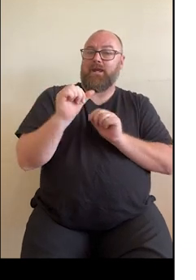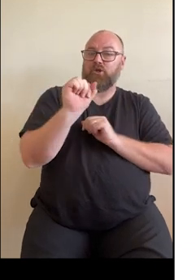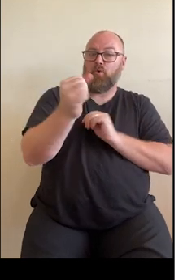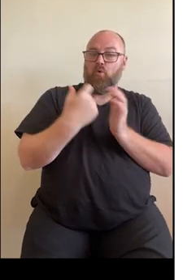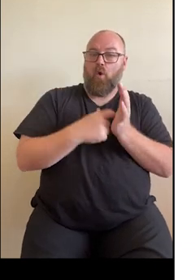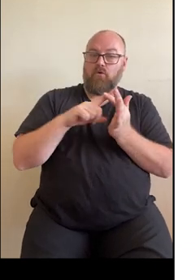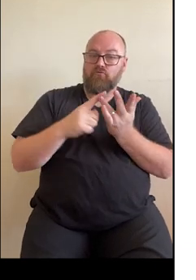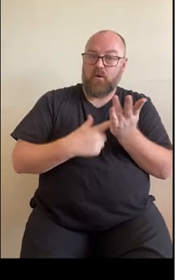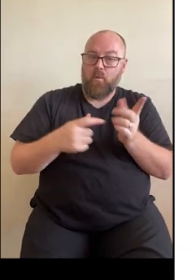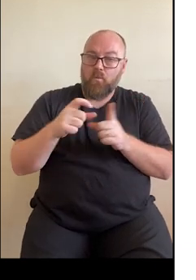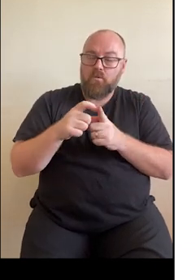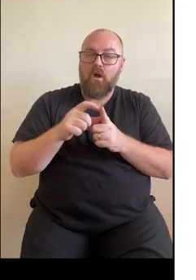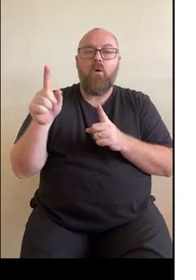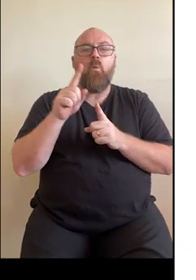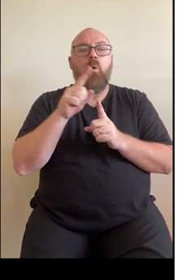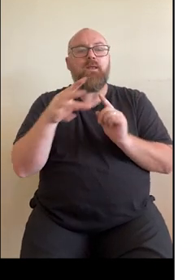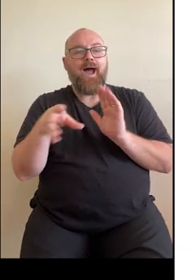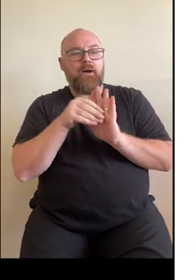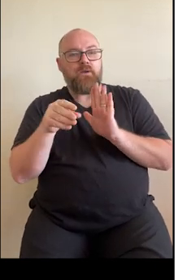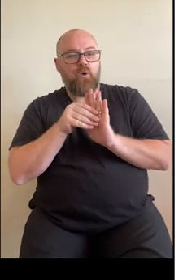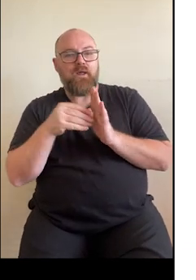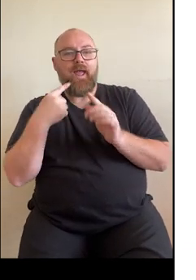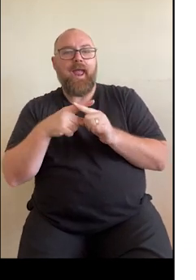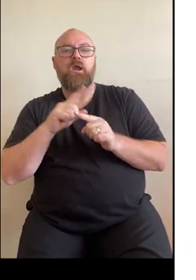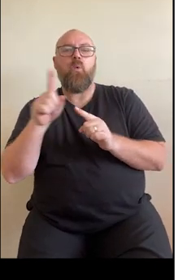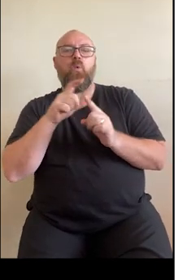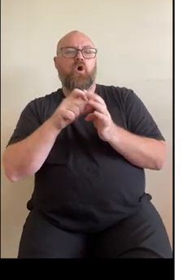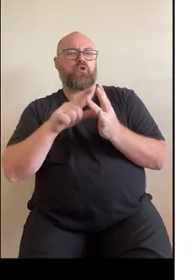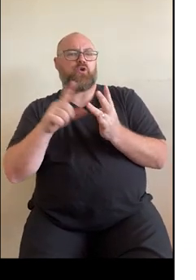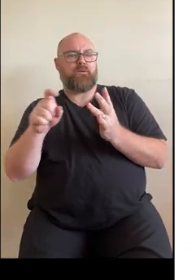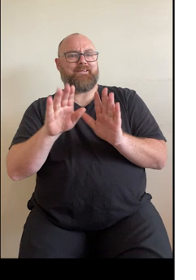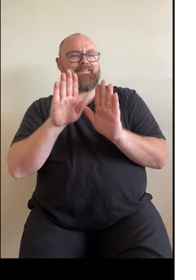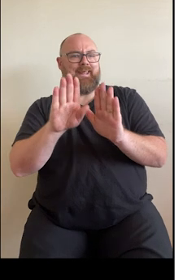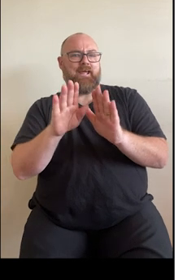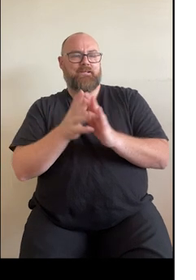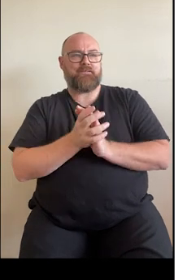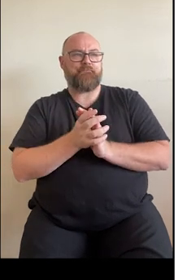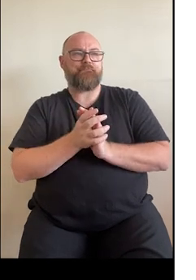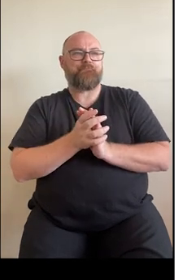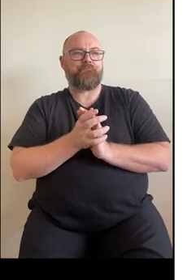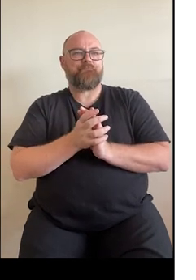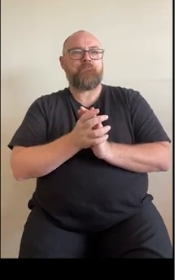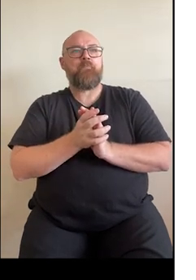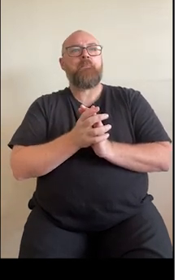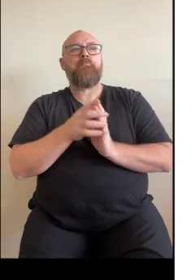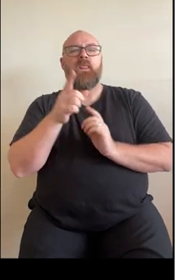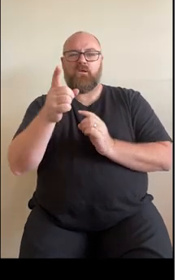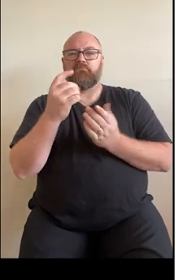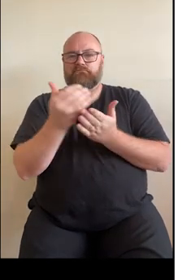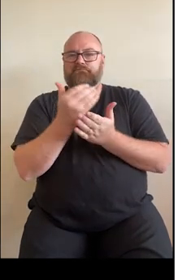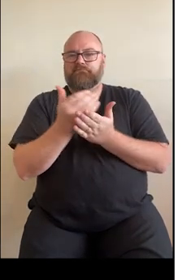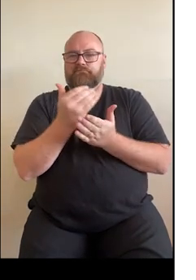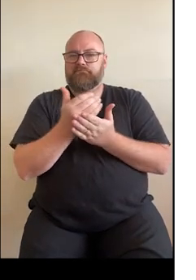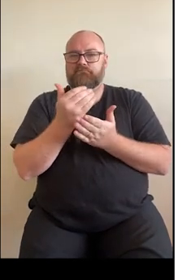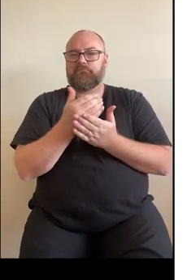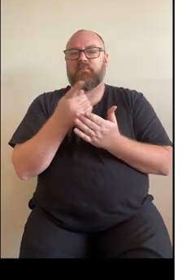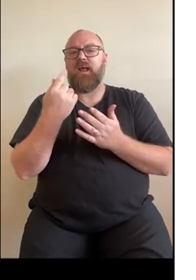what gets uploaded and also what document stays in your record through your records privacy and access settings.